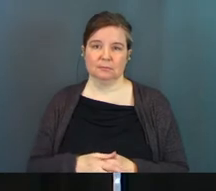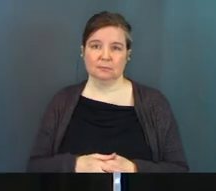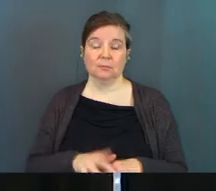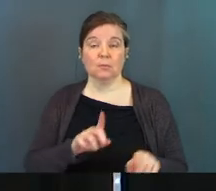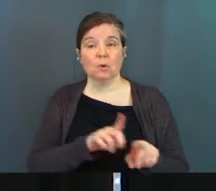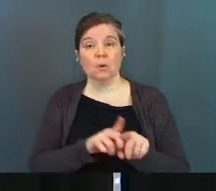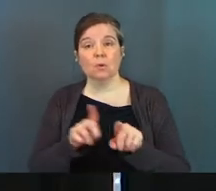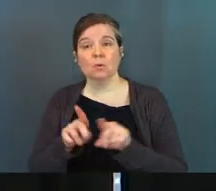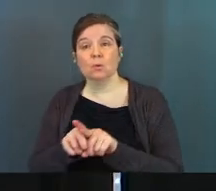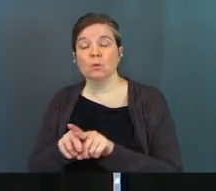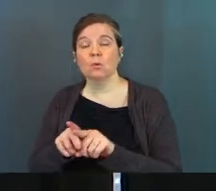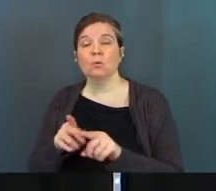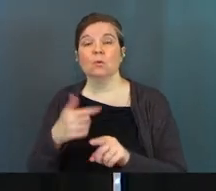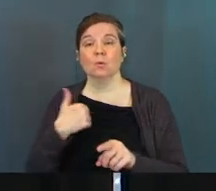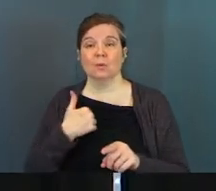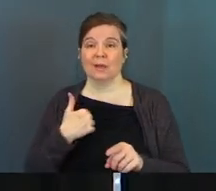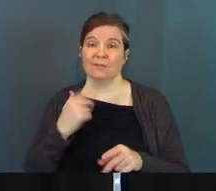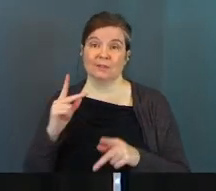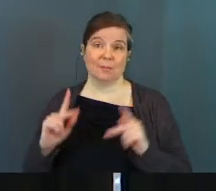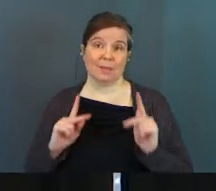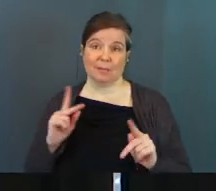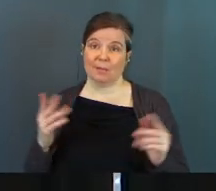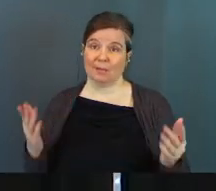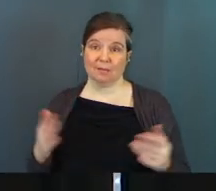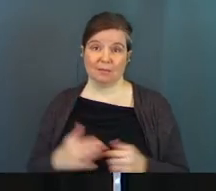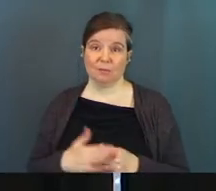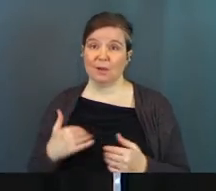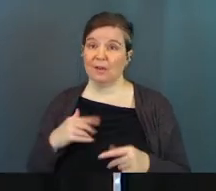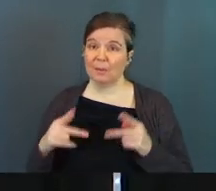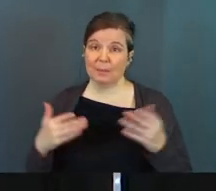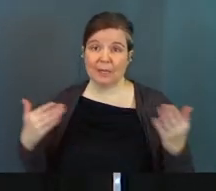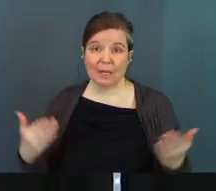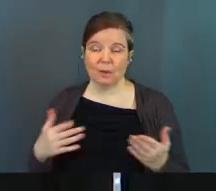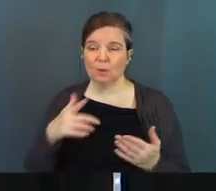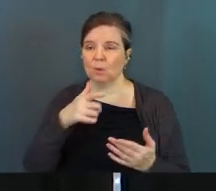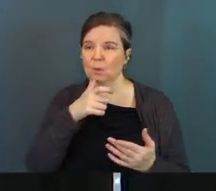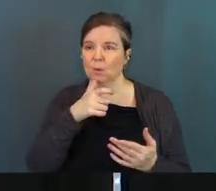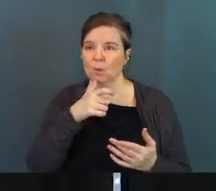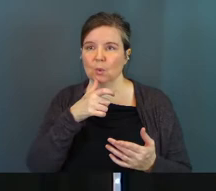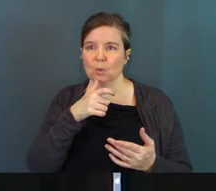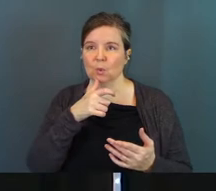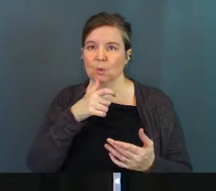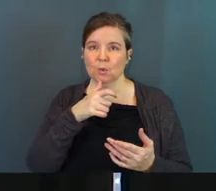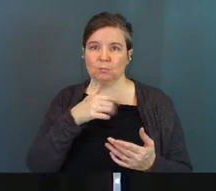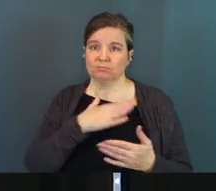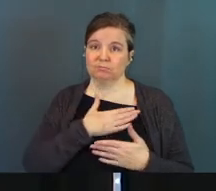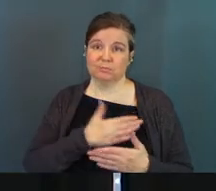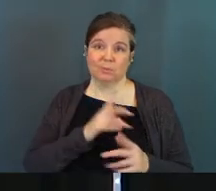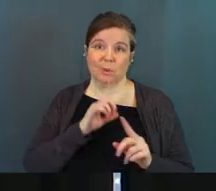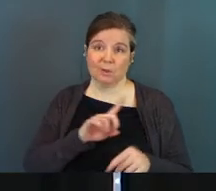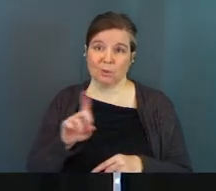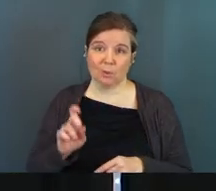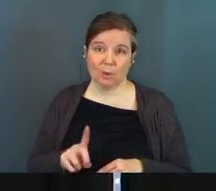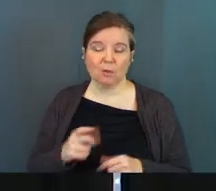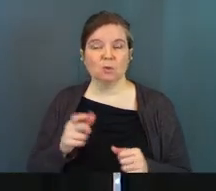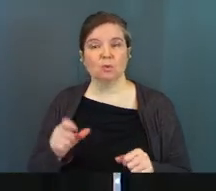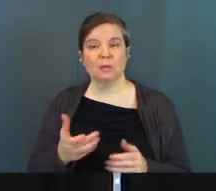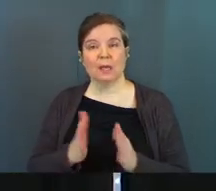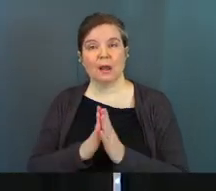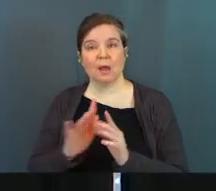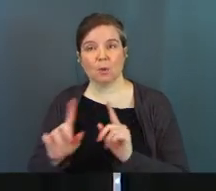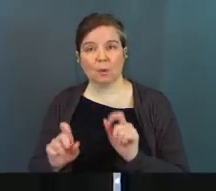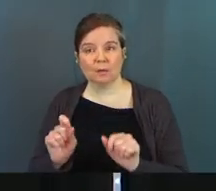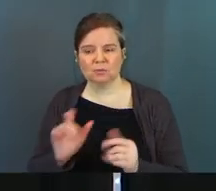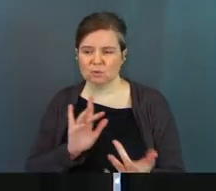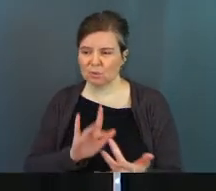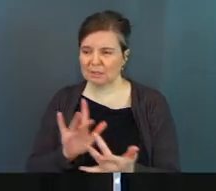And not only that, but we've got just people, okay? We've got people here who are down to answer questions, okay? You can ask